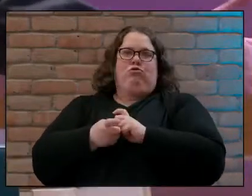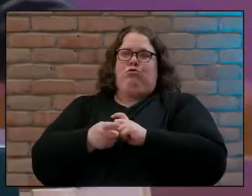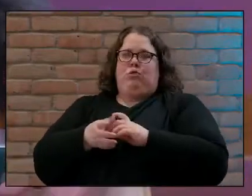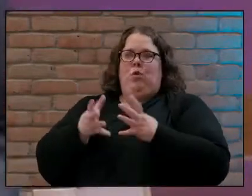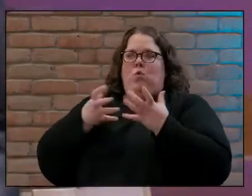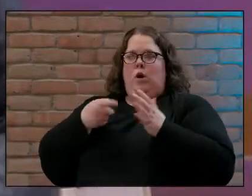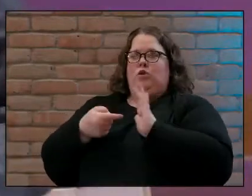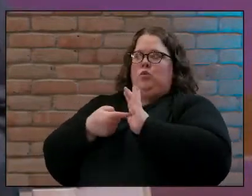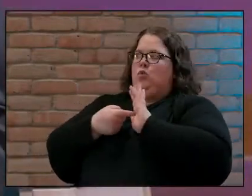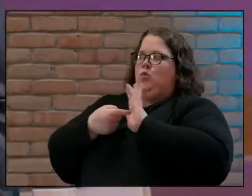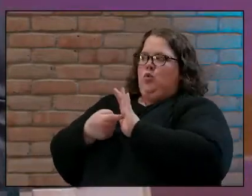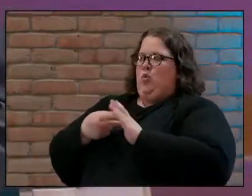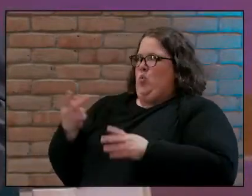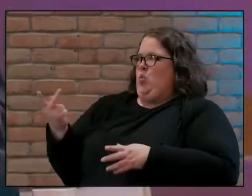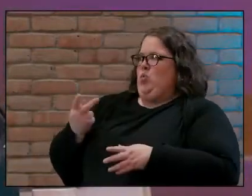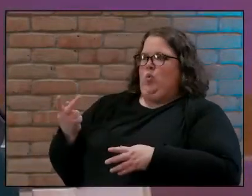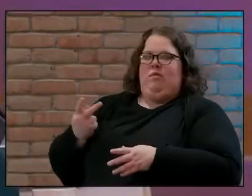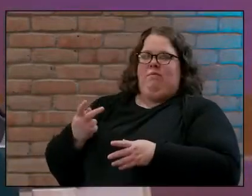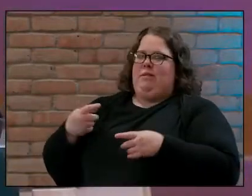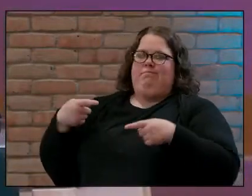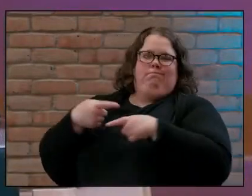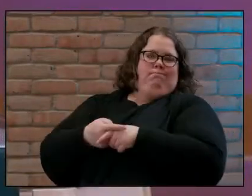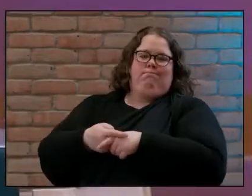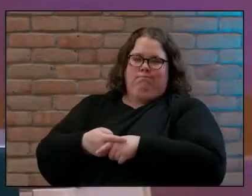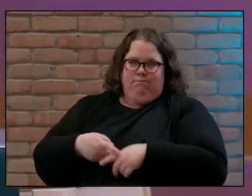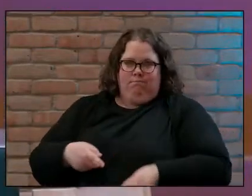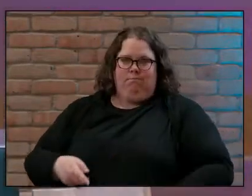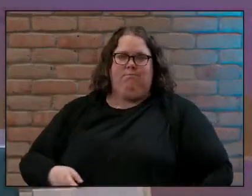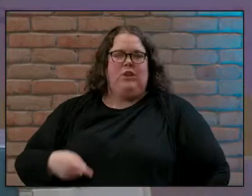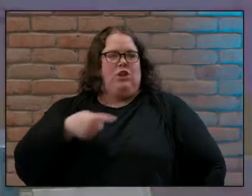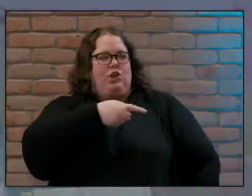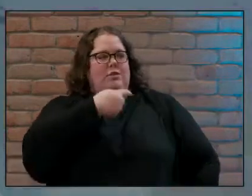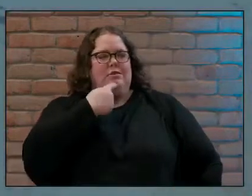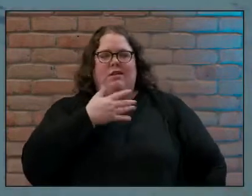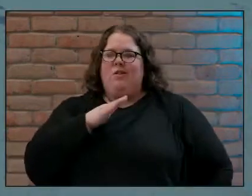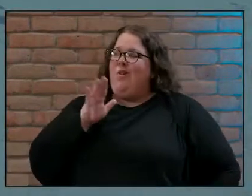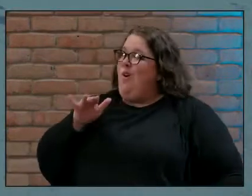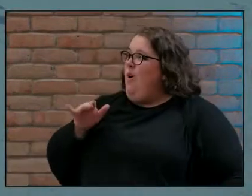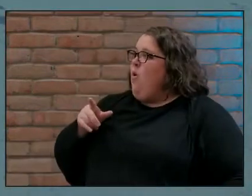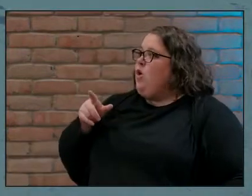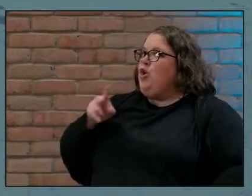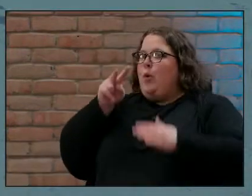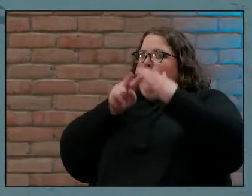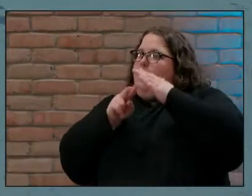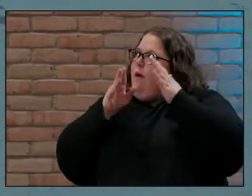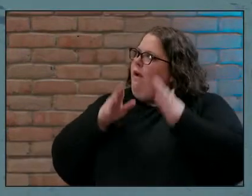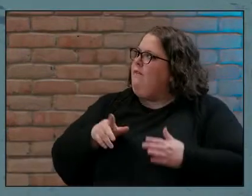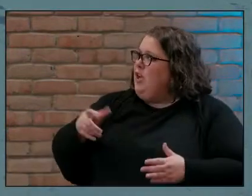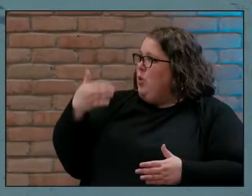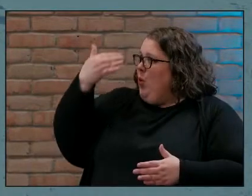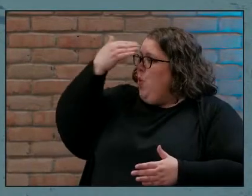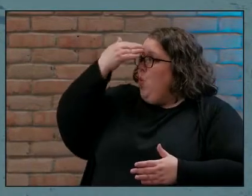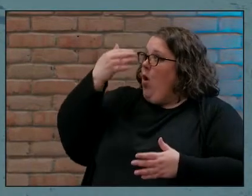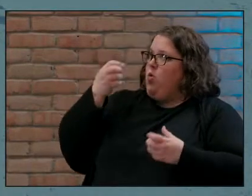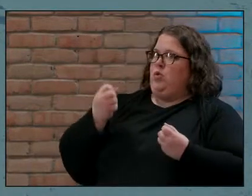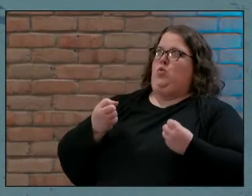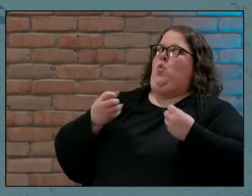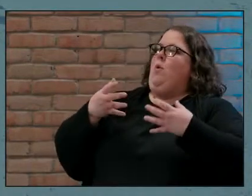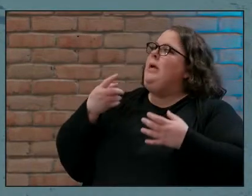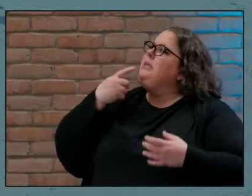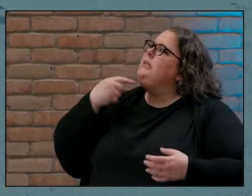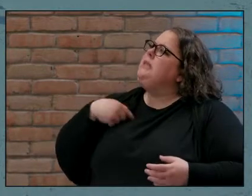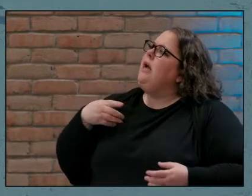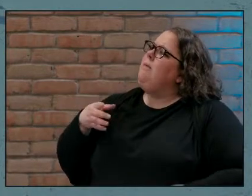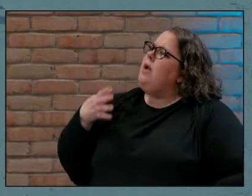why the two are incompatible with each other she says oh so you must be a prophet you know so much tell me this prophet guy why